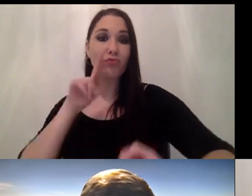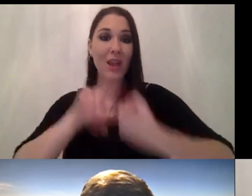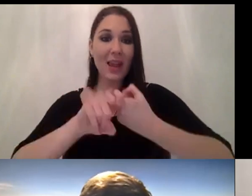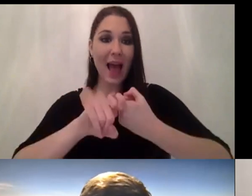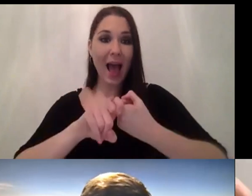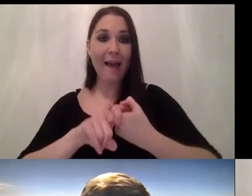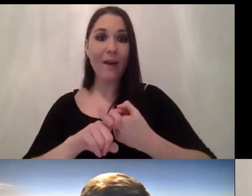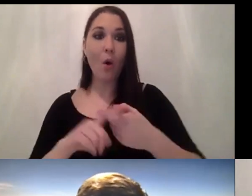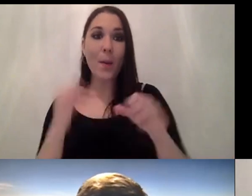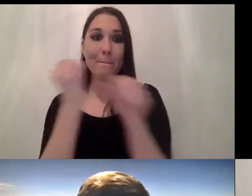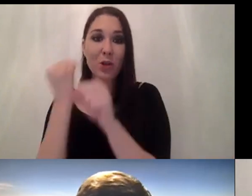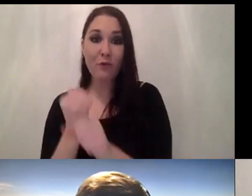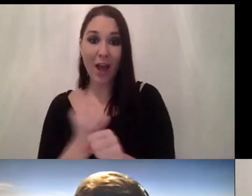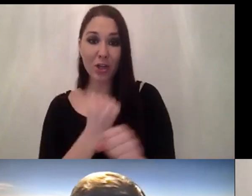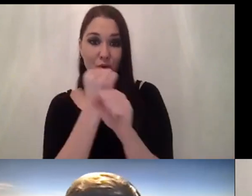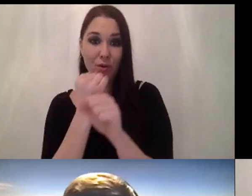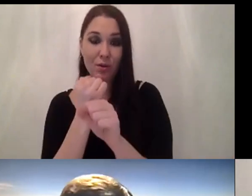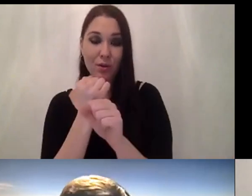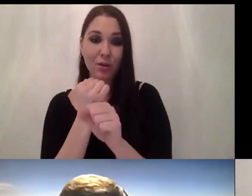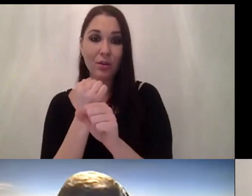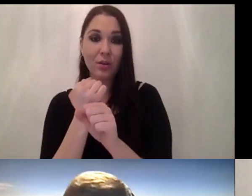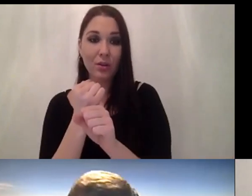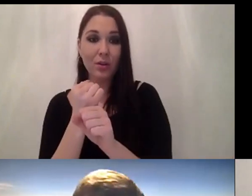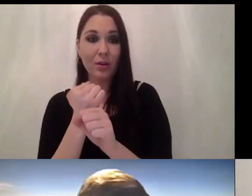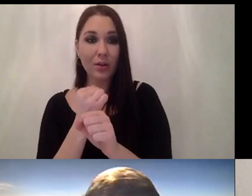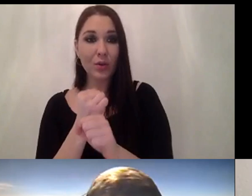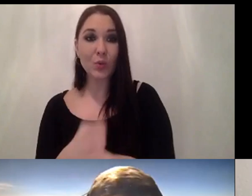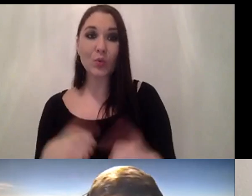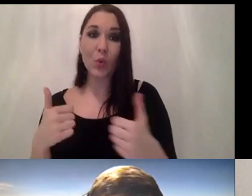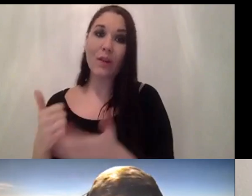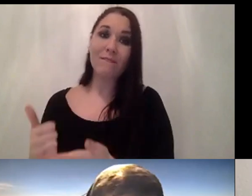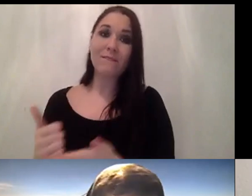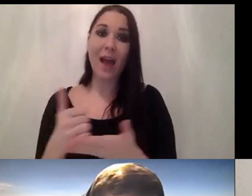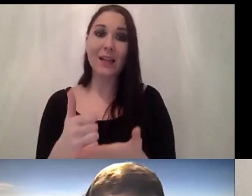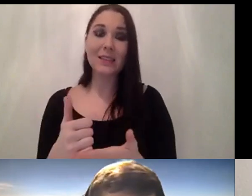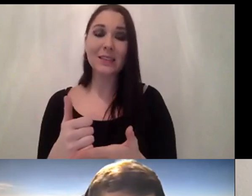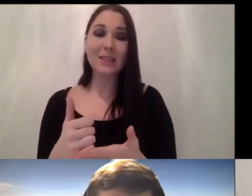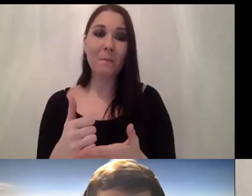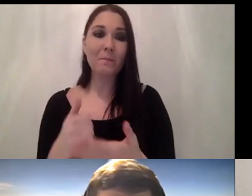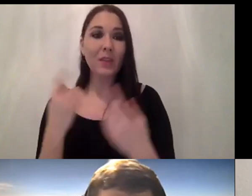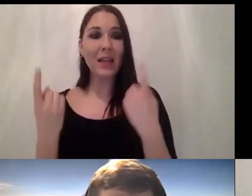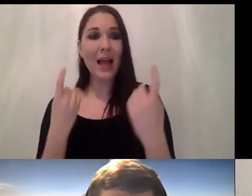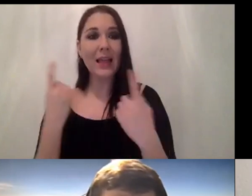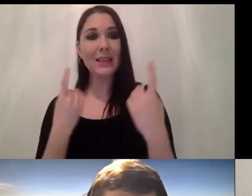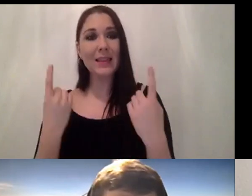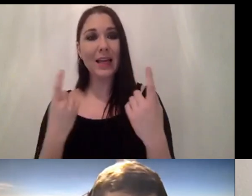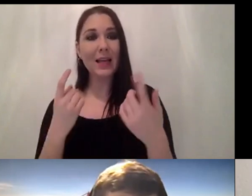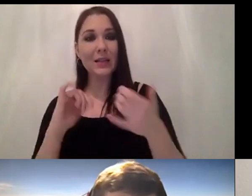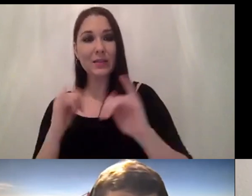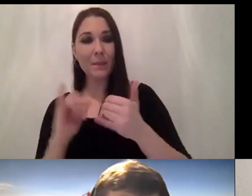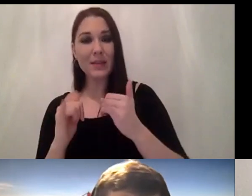manufacturer to to have some good advice and i think uh sometimes in the order of